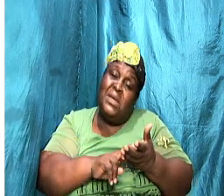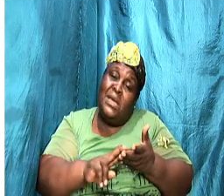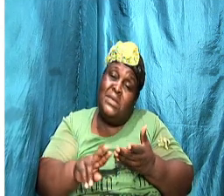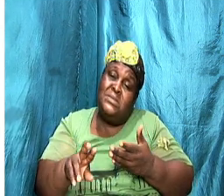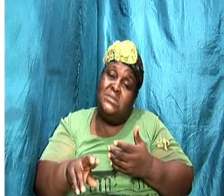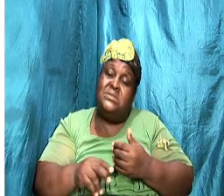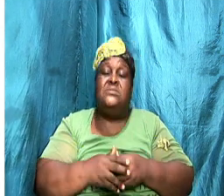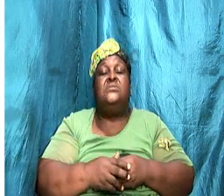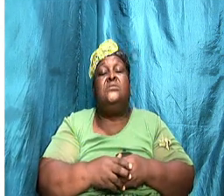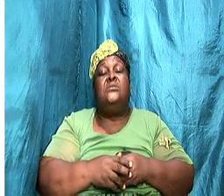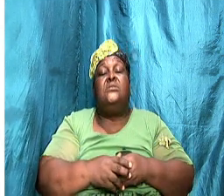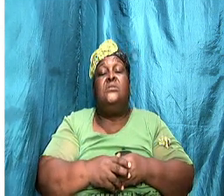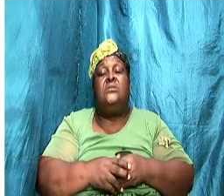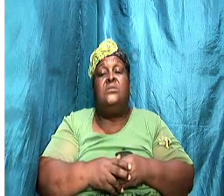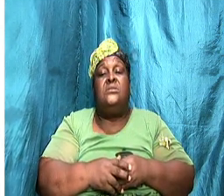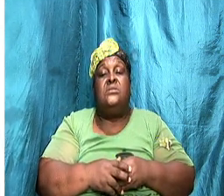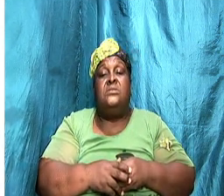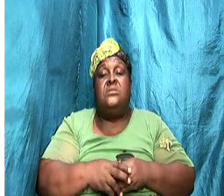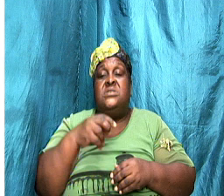compliment each other